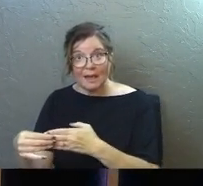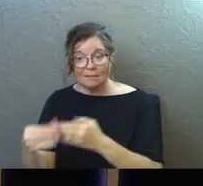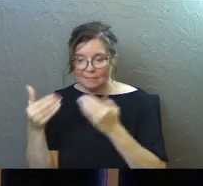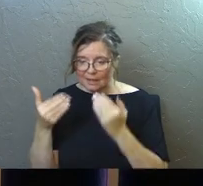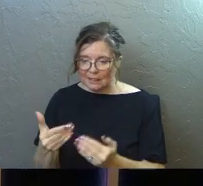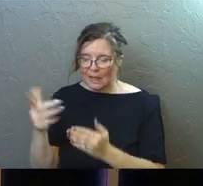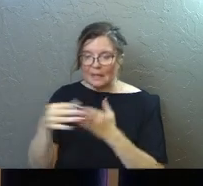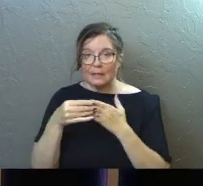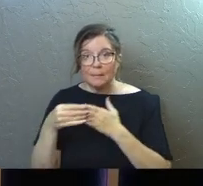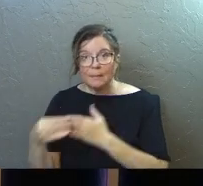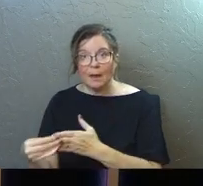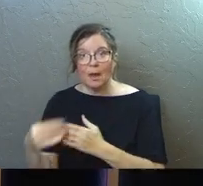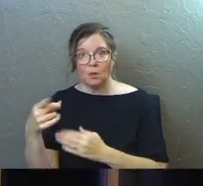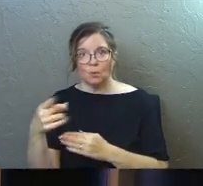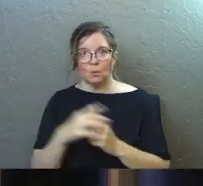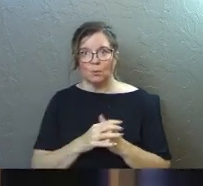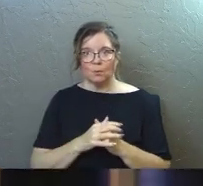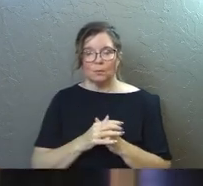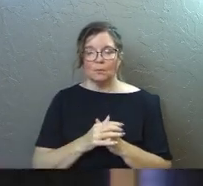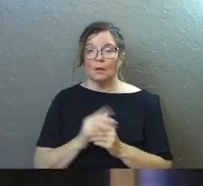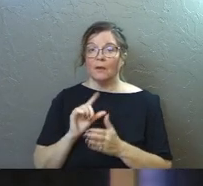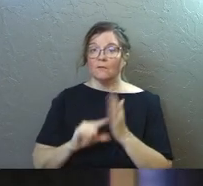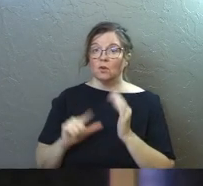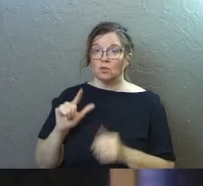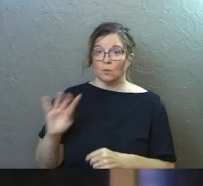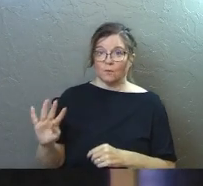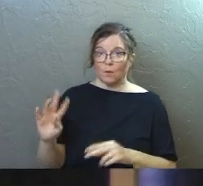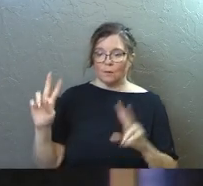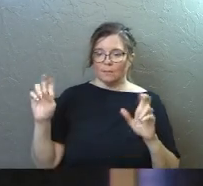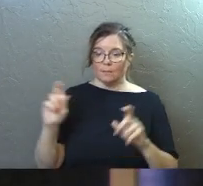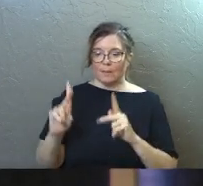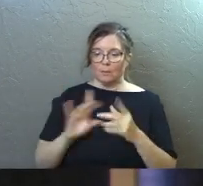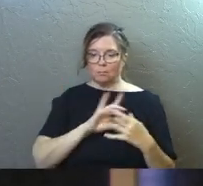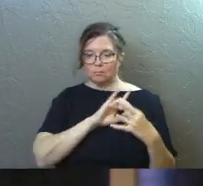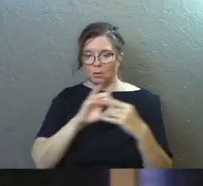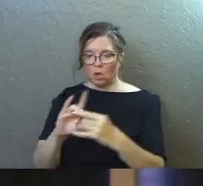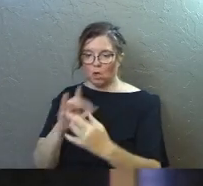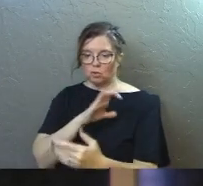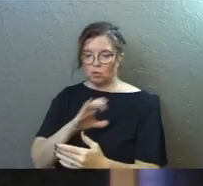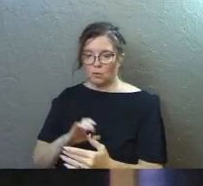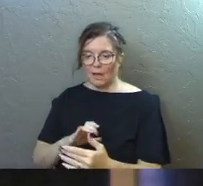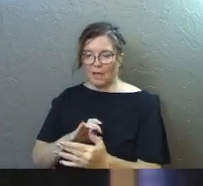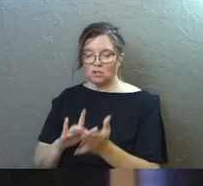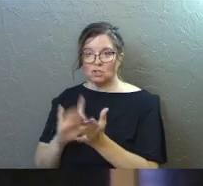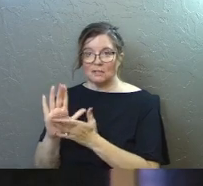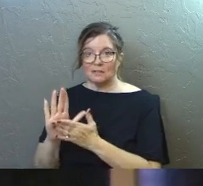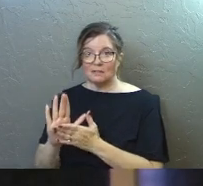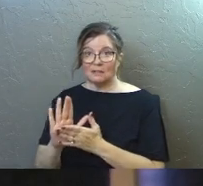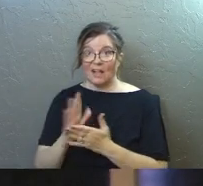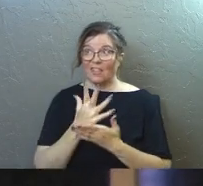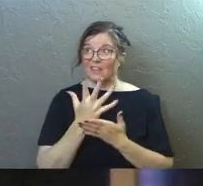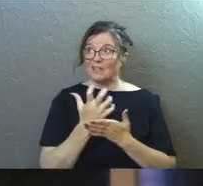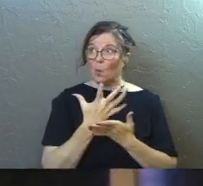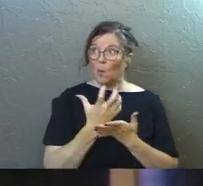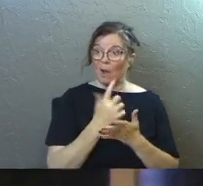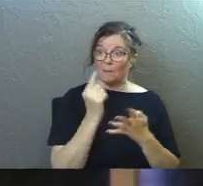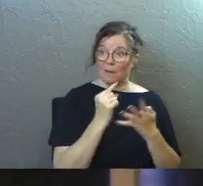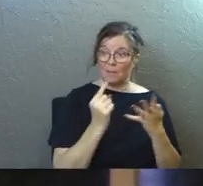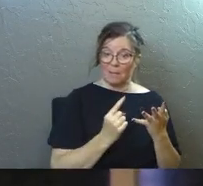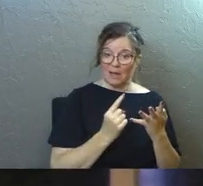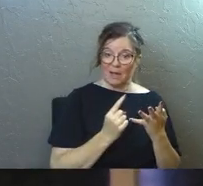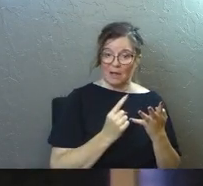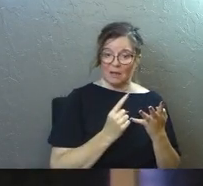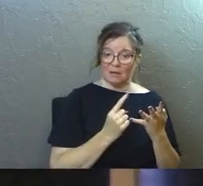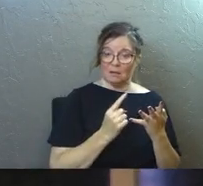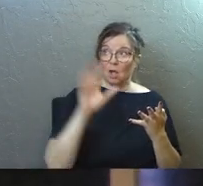guide you. Verse 24, those who belong to Christ Jesus have nailed the passions and desires of their sinful natures to